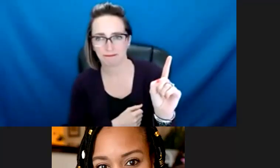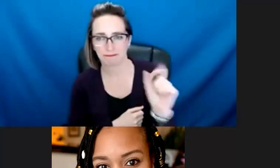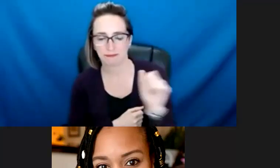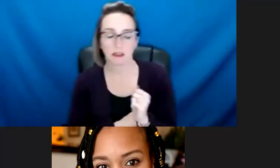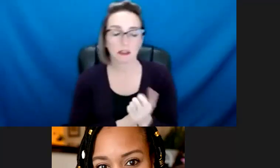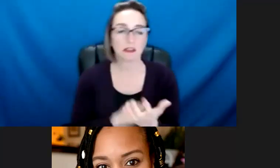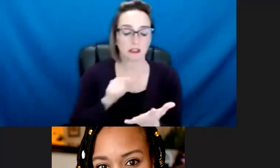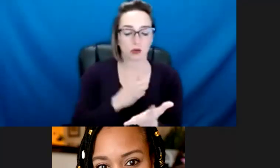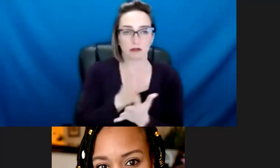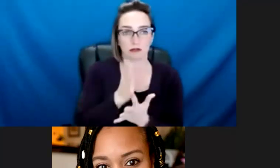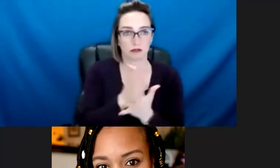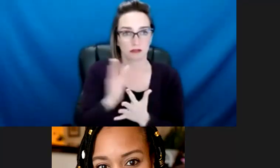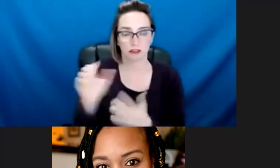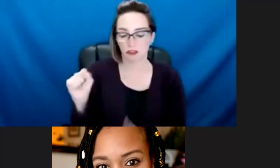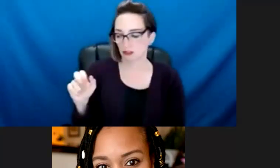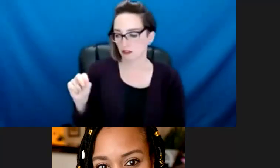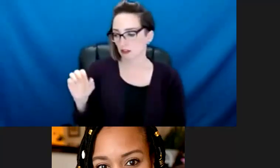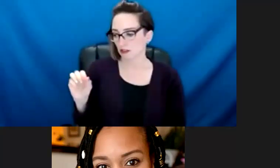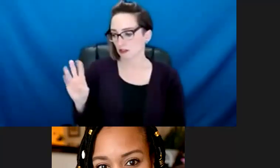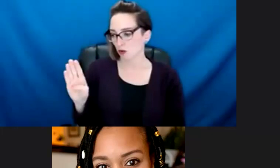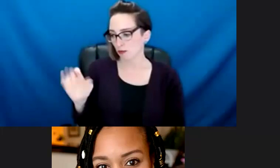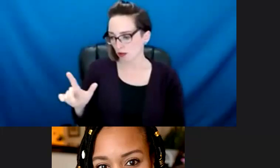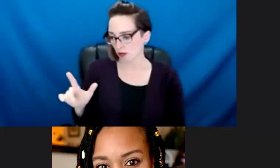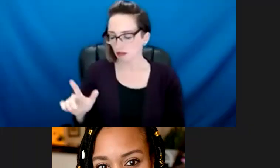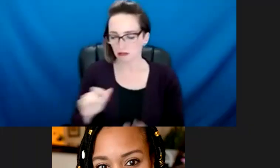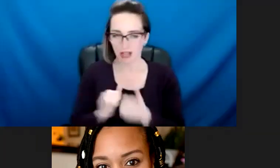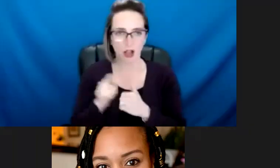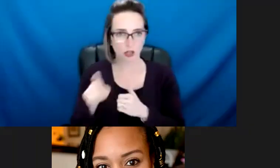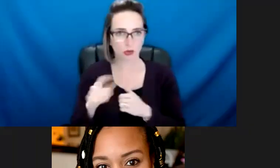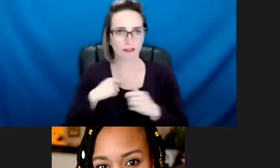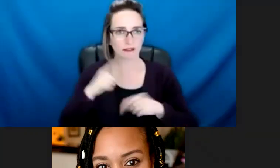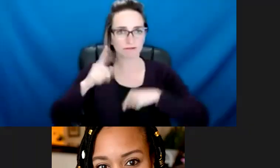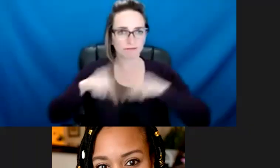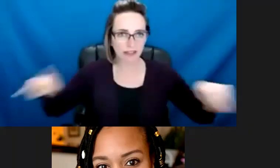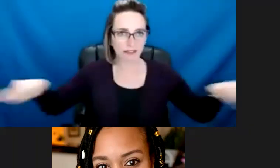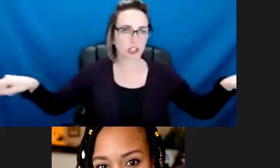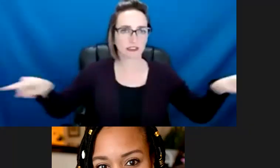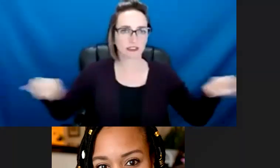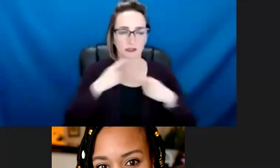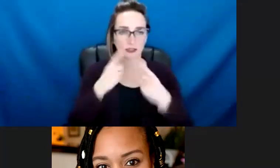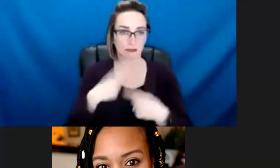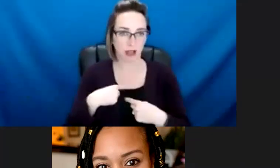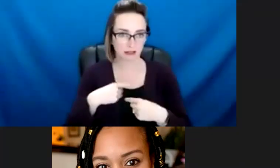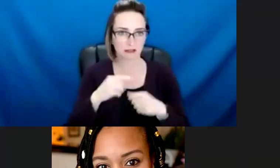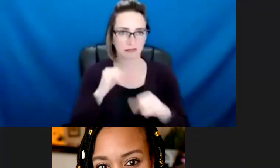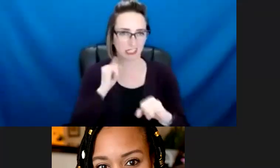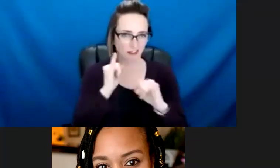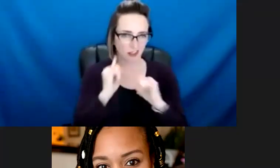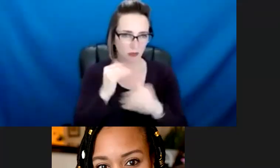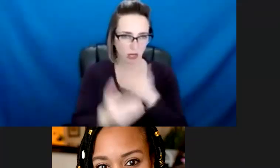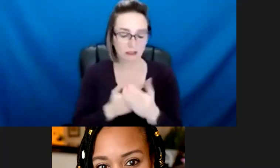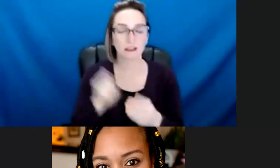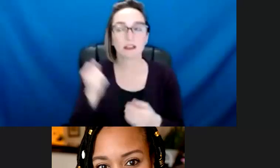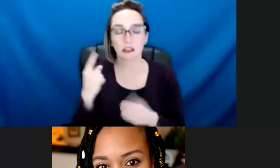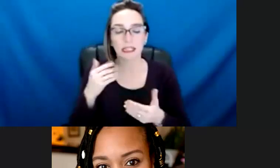snowballing is really a way to get a broad range of stakeholders involved in the interviewing process. And that is the method that we use interviews were